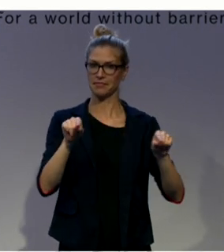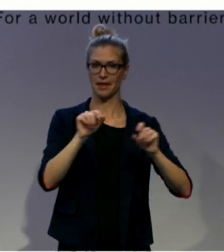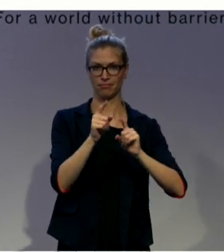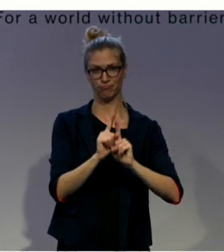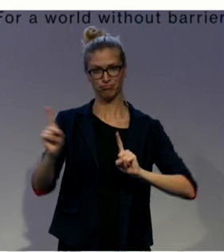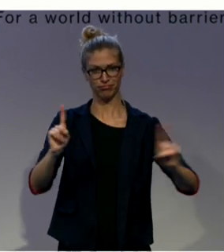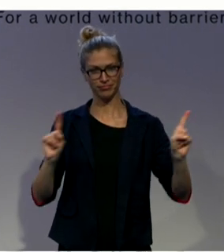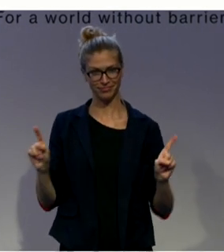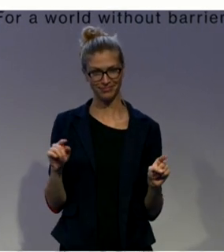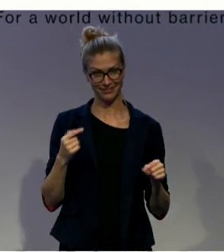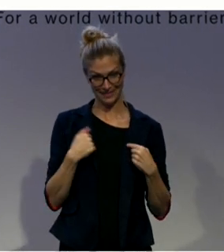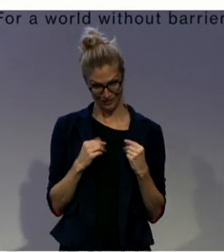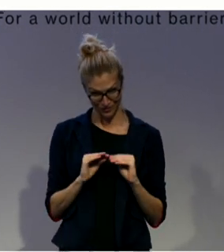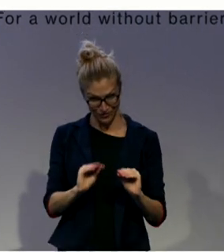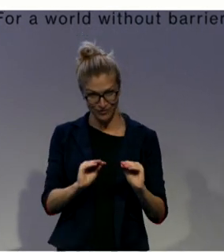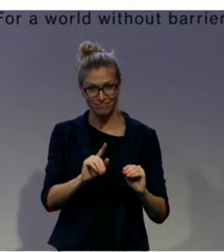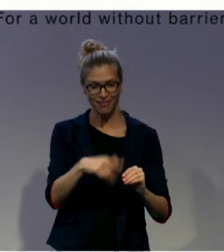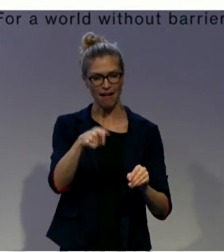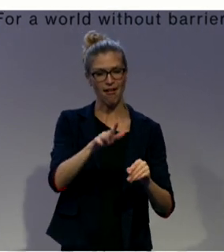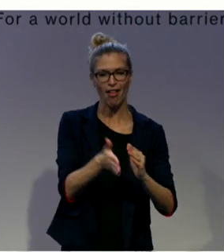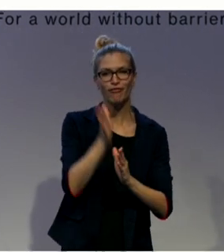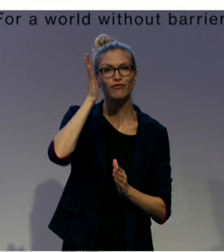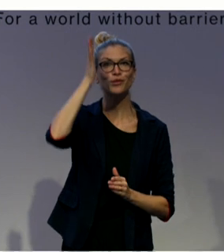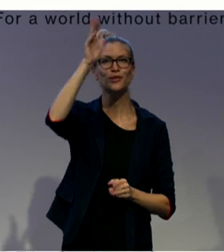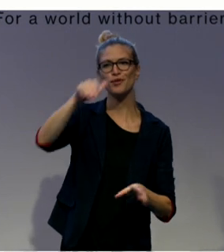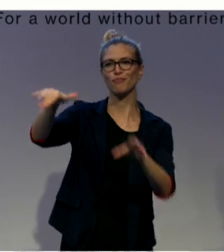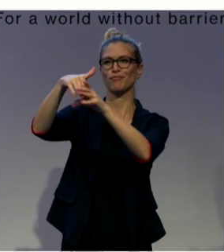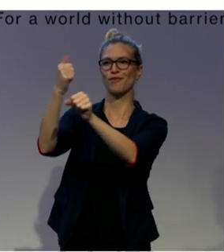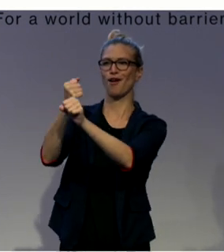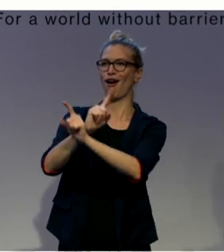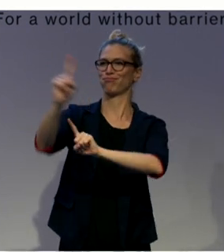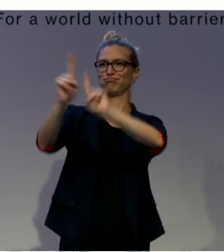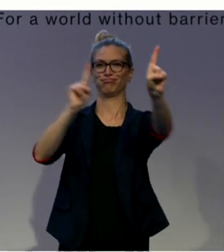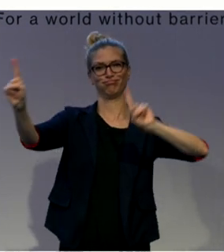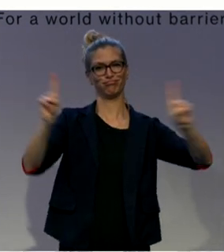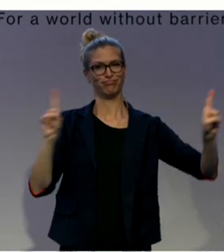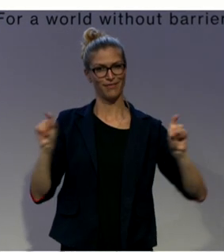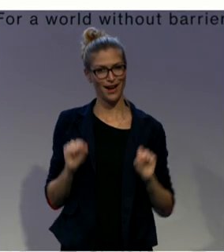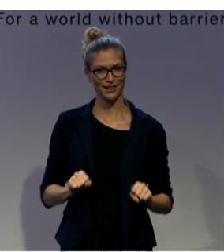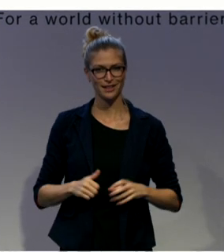inclusive abilities will be increasingly sought and evaluated by the job market.